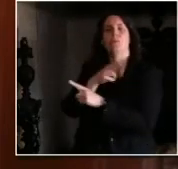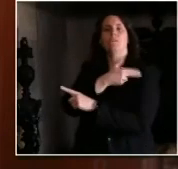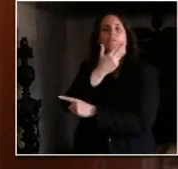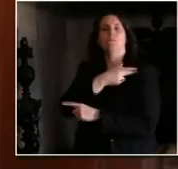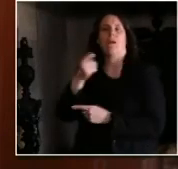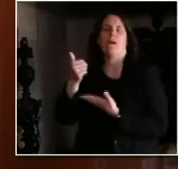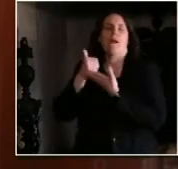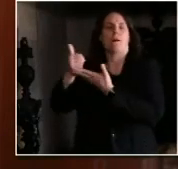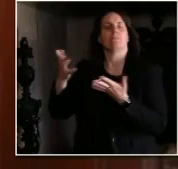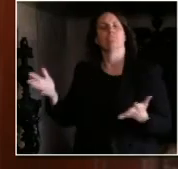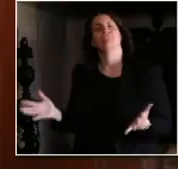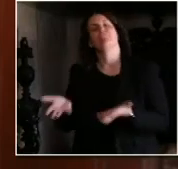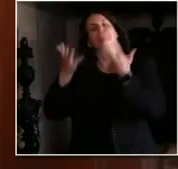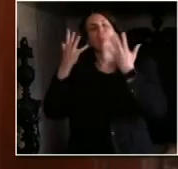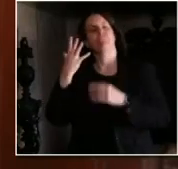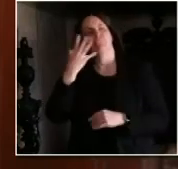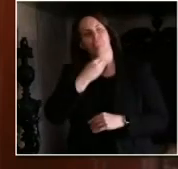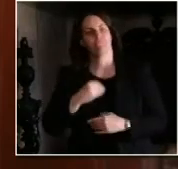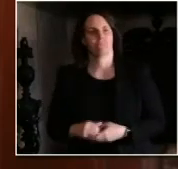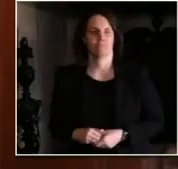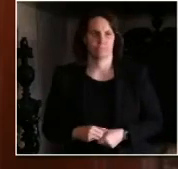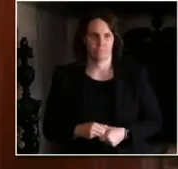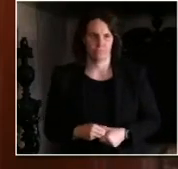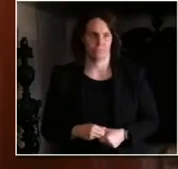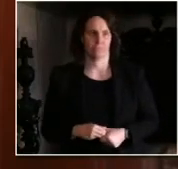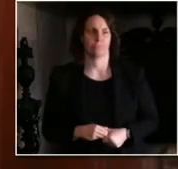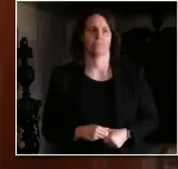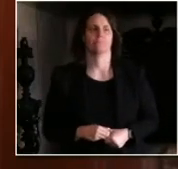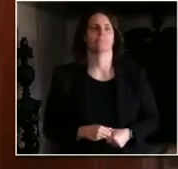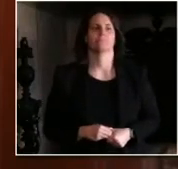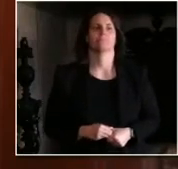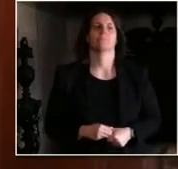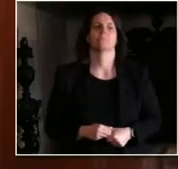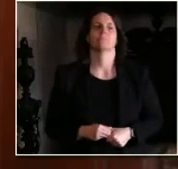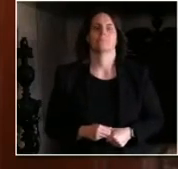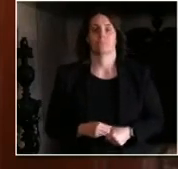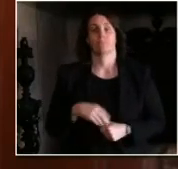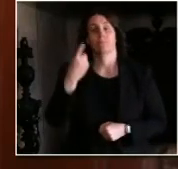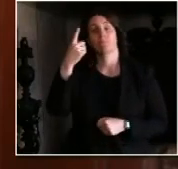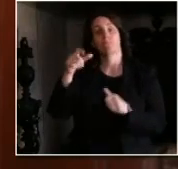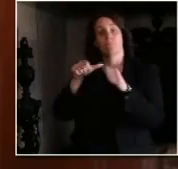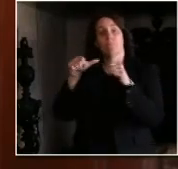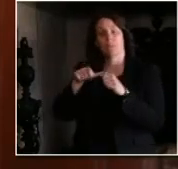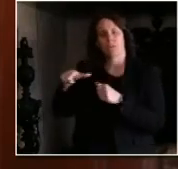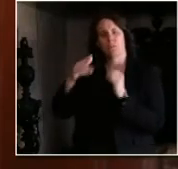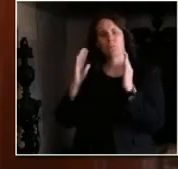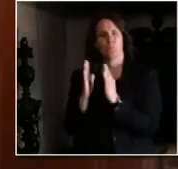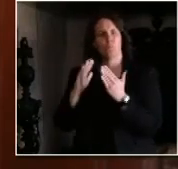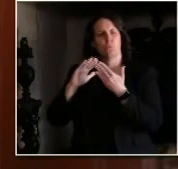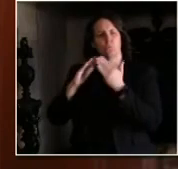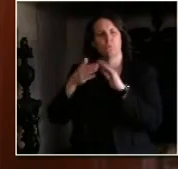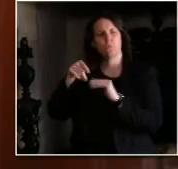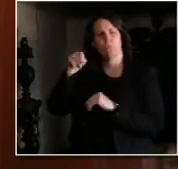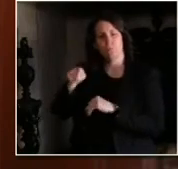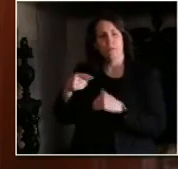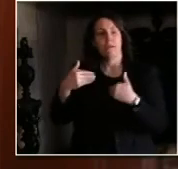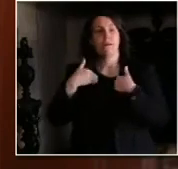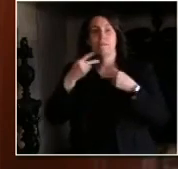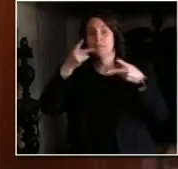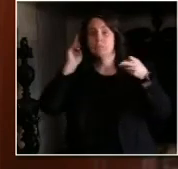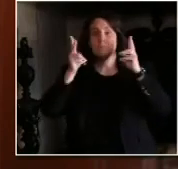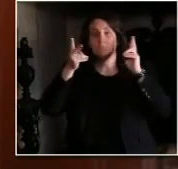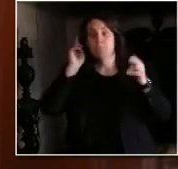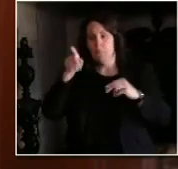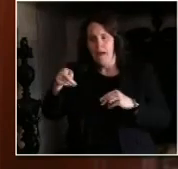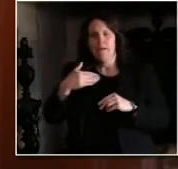supplies to her local post office. And Larry from Mauston, who is a diesel mechanic, who's still working on making sure our